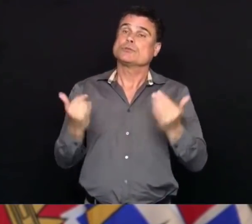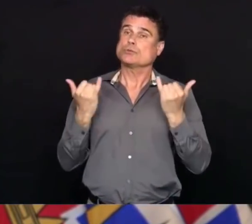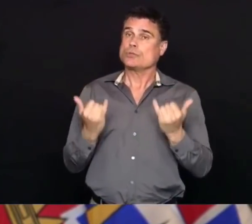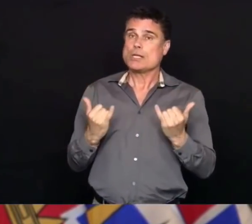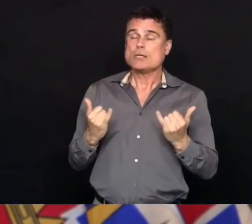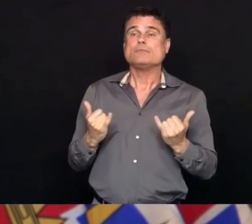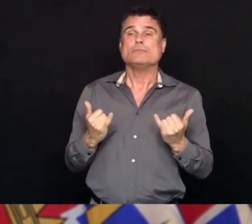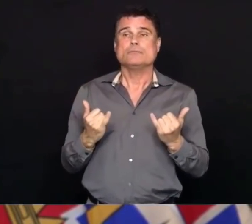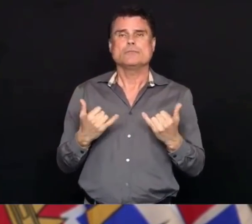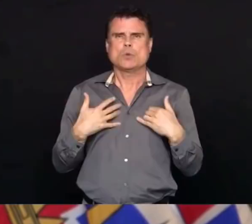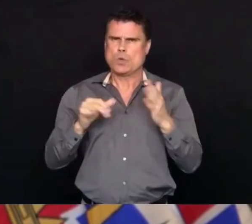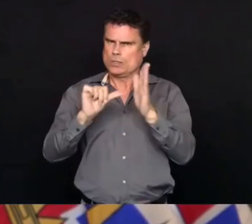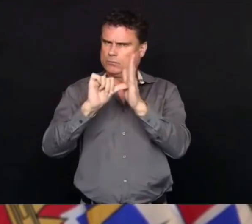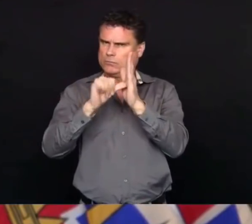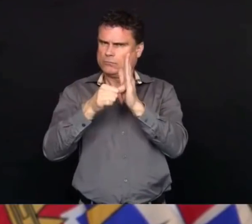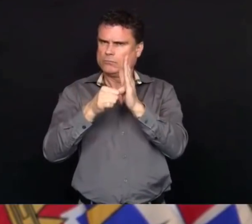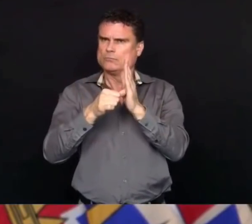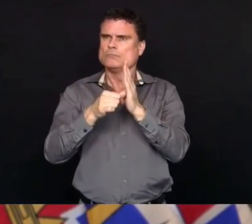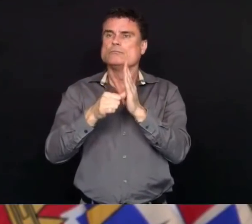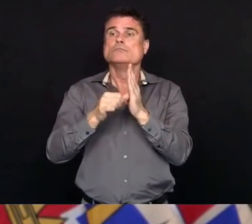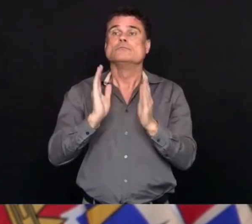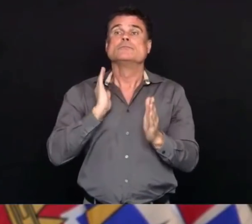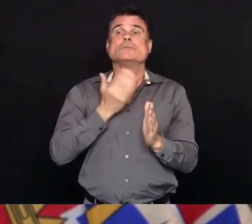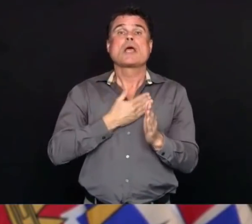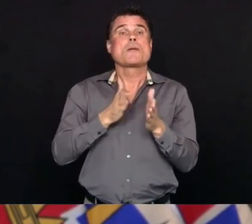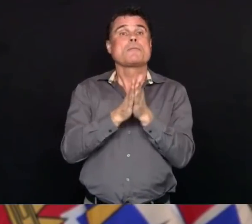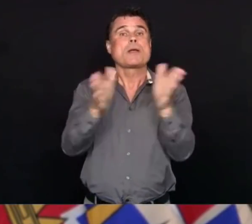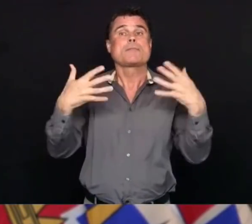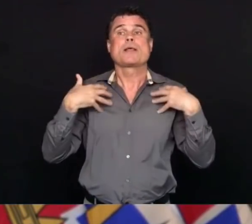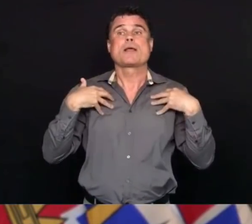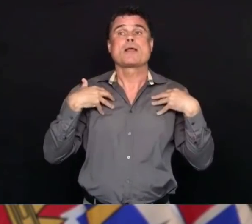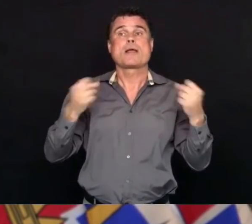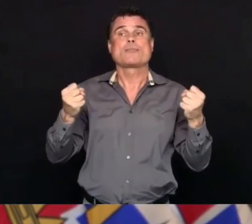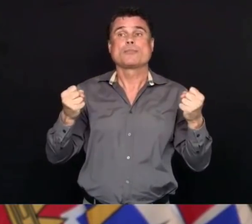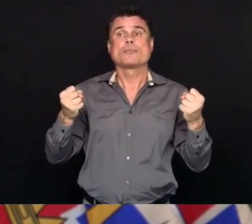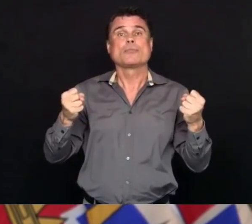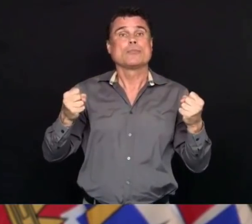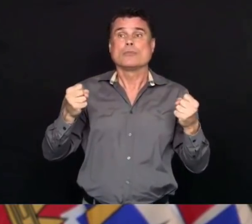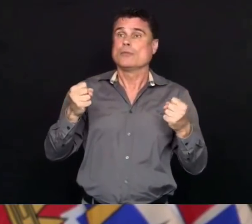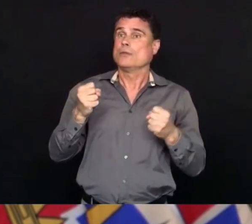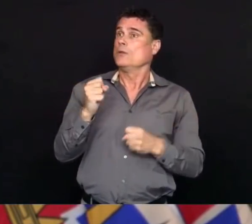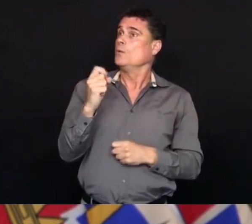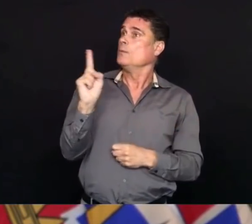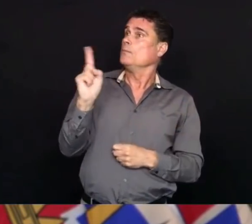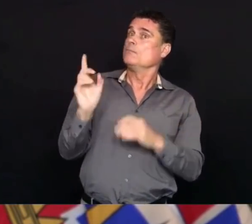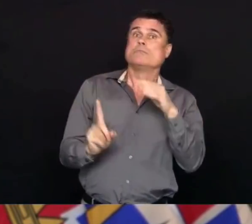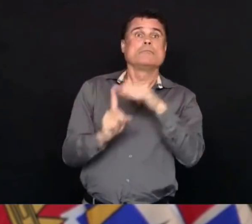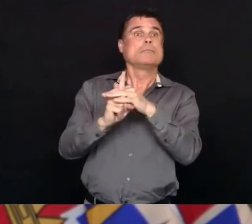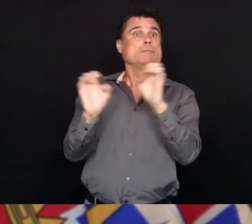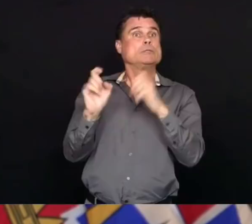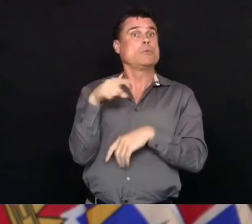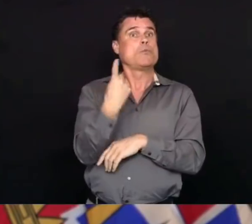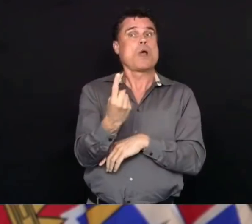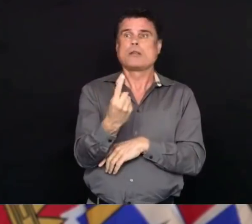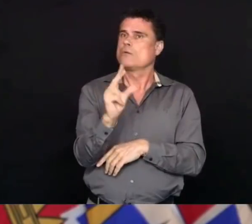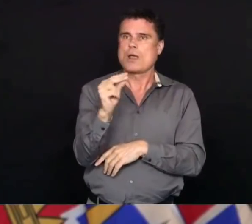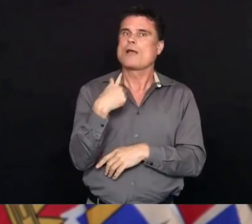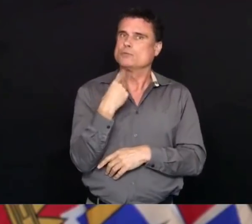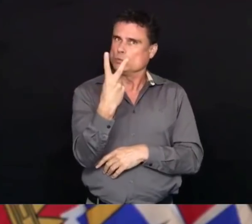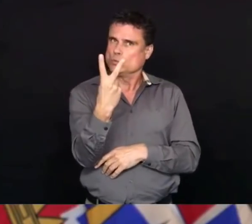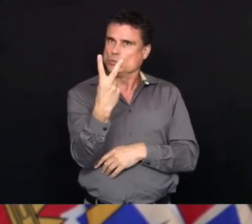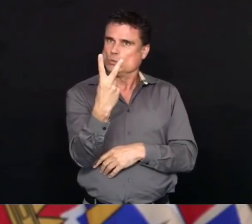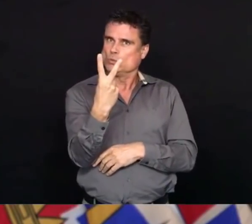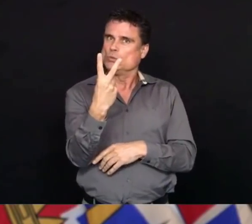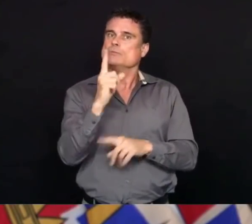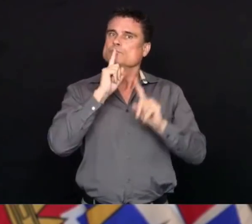public health emergency in BC right now. Four years ago today, we declared a public health emergency emergency because of the overdose